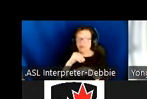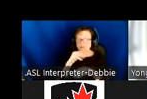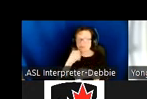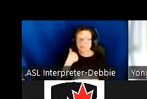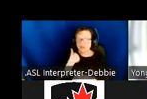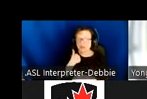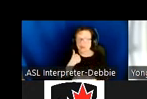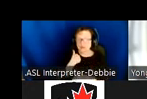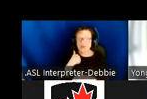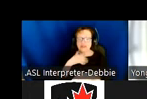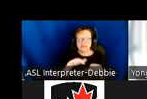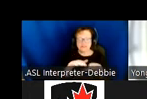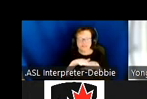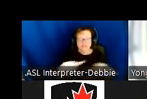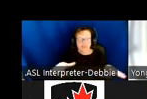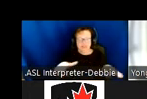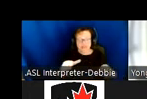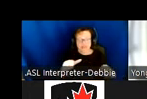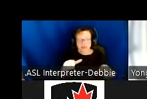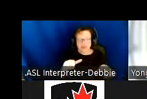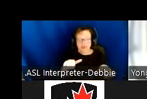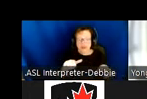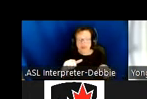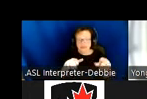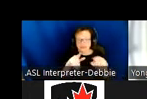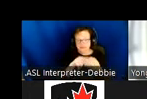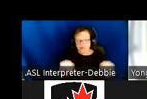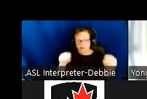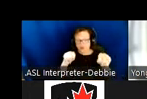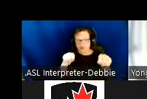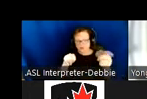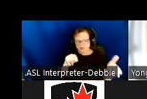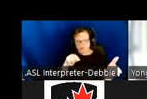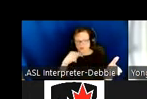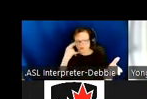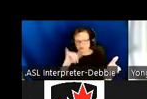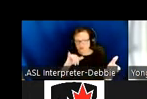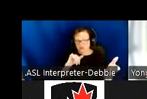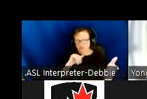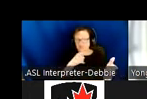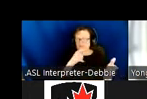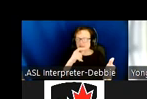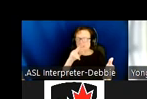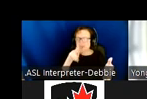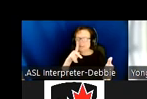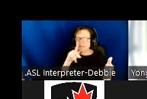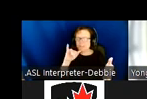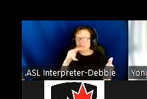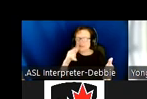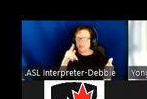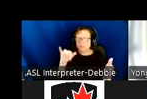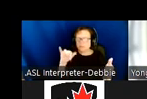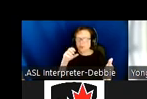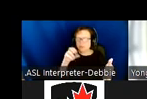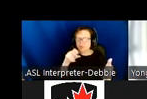tabletop, and consists of two small robotic arms connected to a small knob, about the size of a ping pong ball. The motors can either